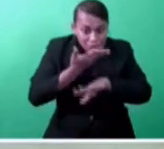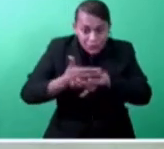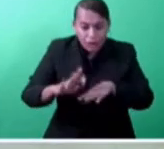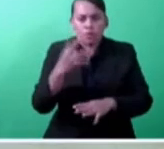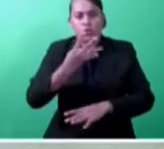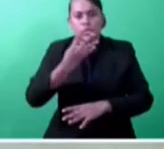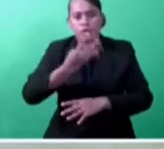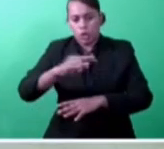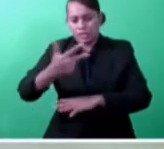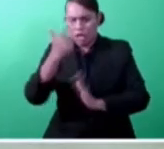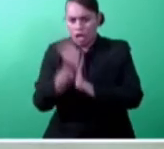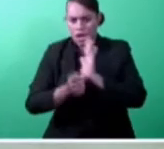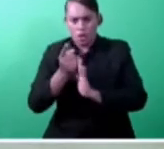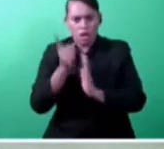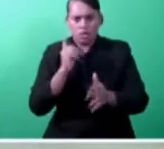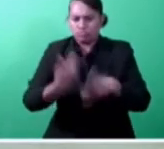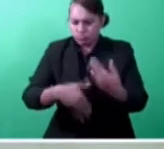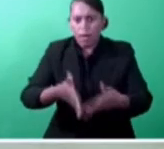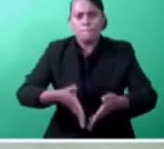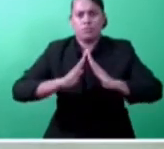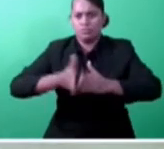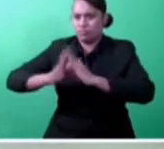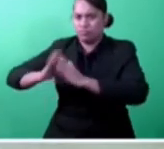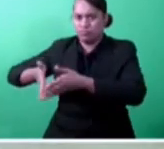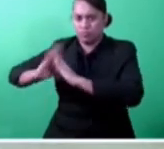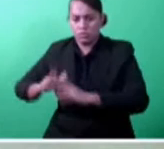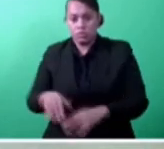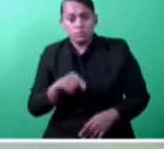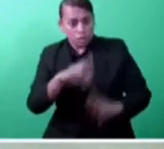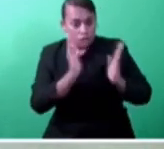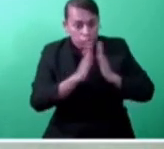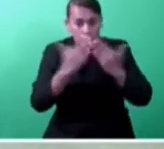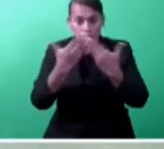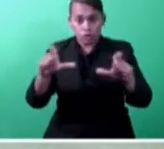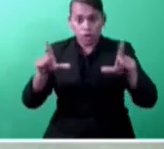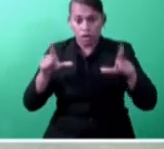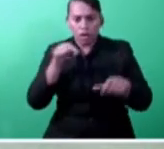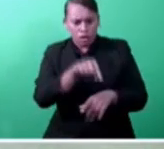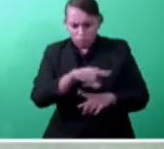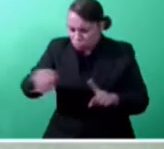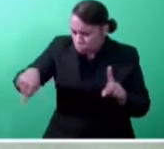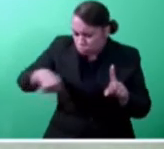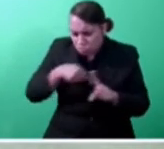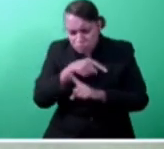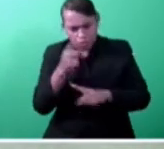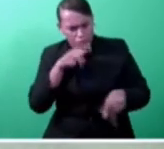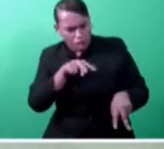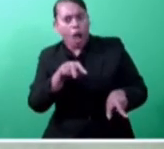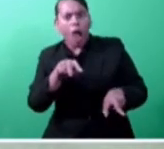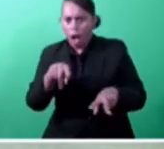benchmark. All municipal councils from the smallest to the biggest have been able to successfully